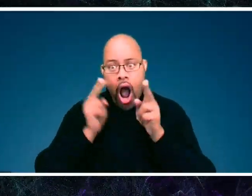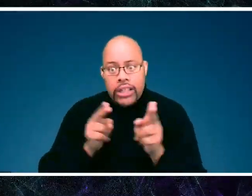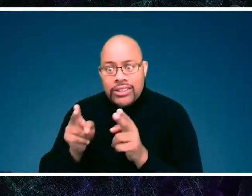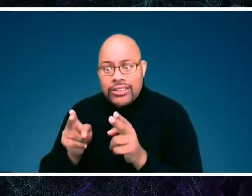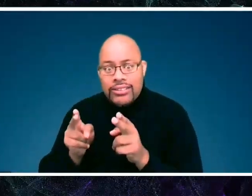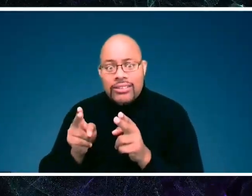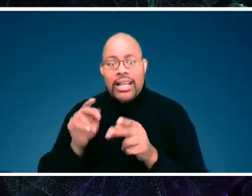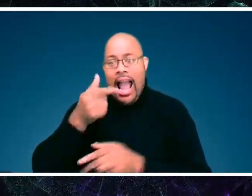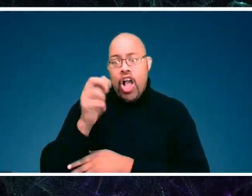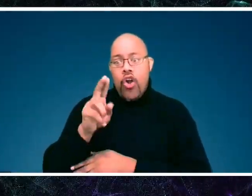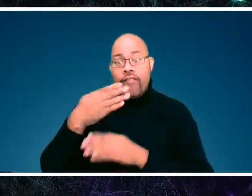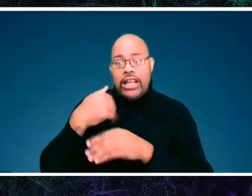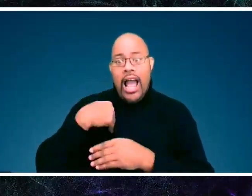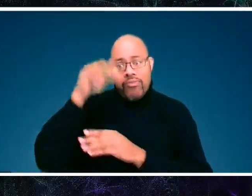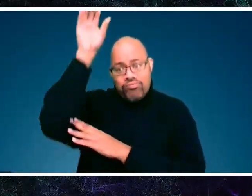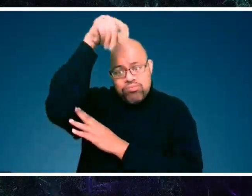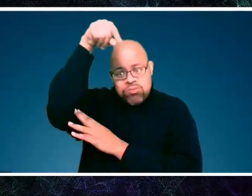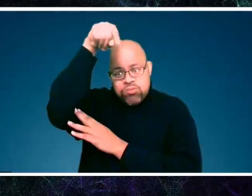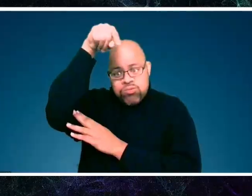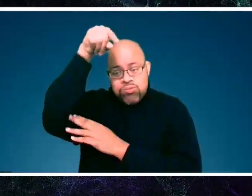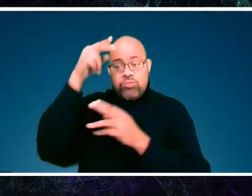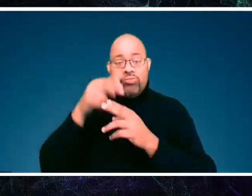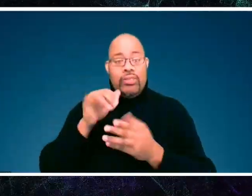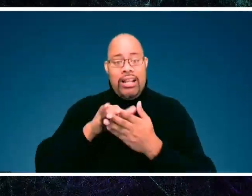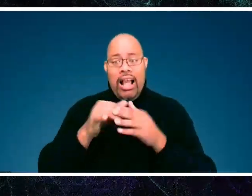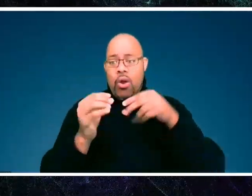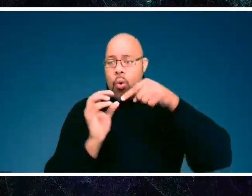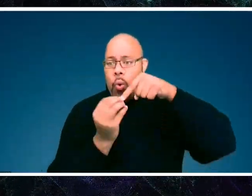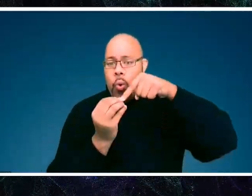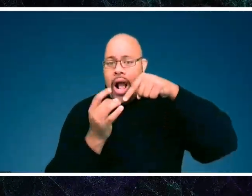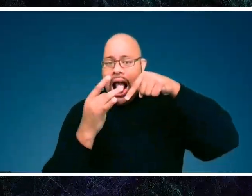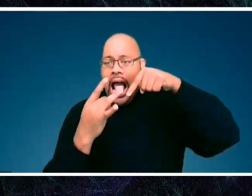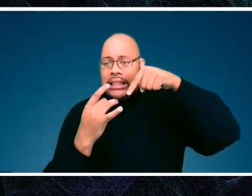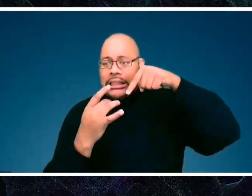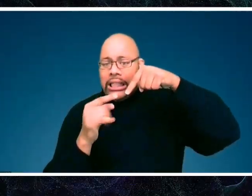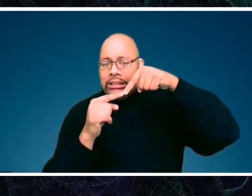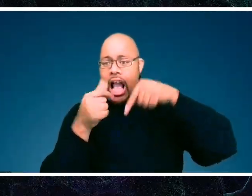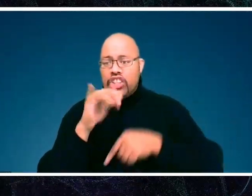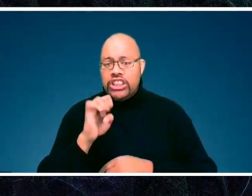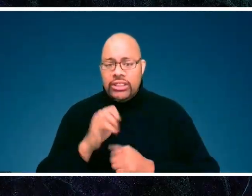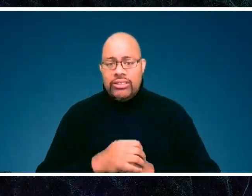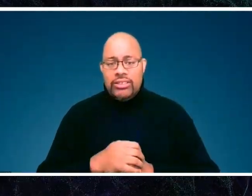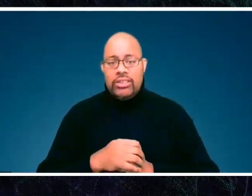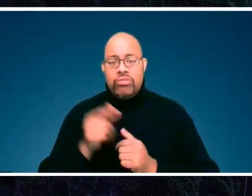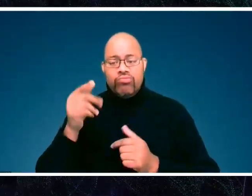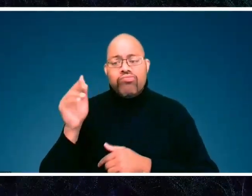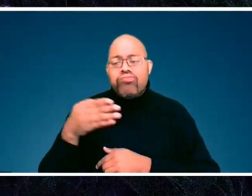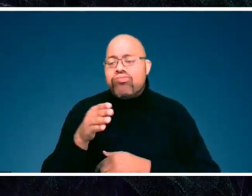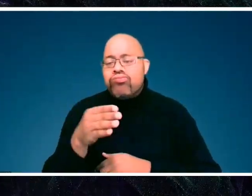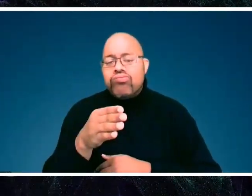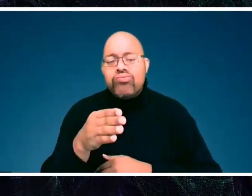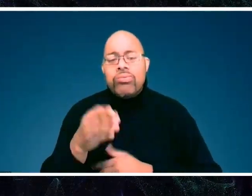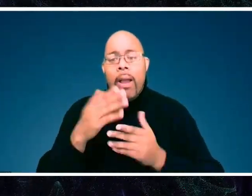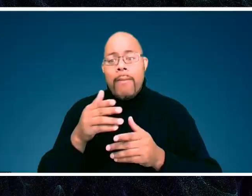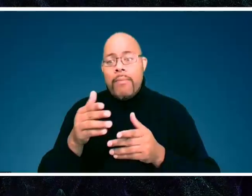anglerfish has that little bob on its head called an eska. They use it to hold a little bit of bioluminescent algae. And as they go along, that might lure a fish